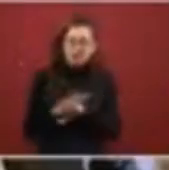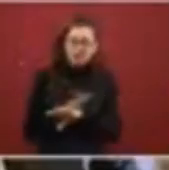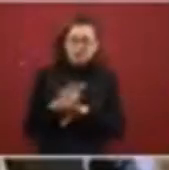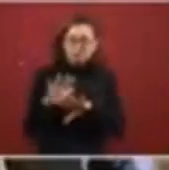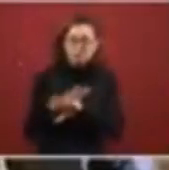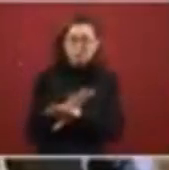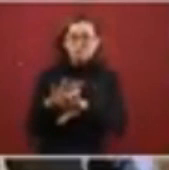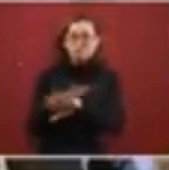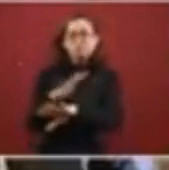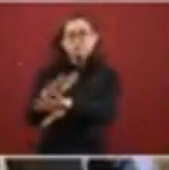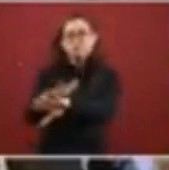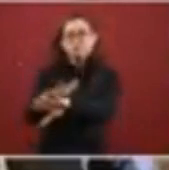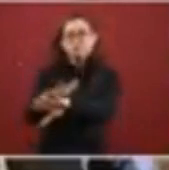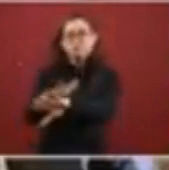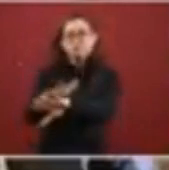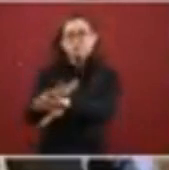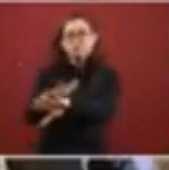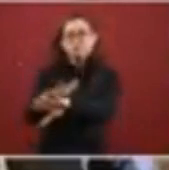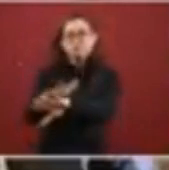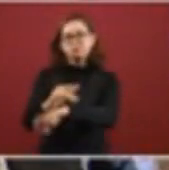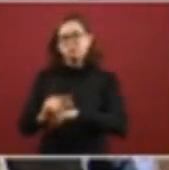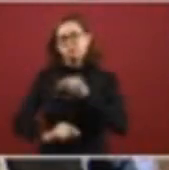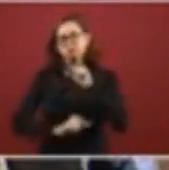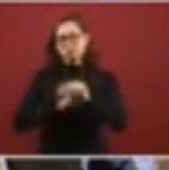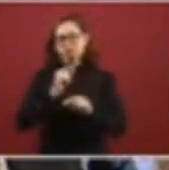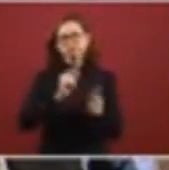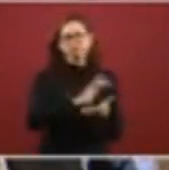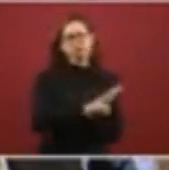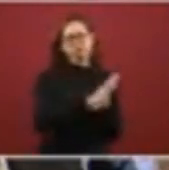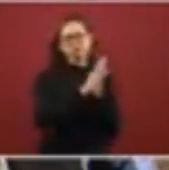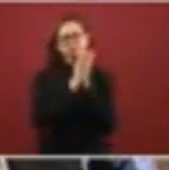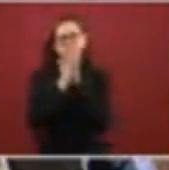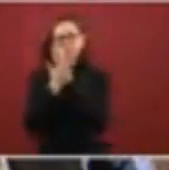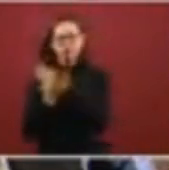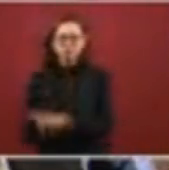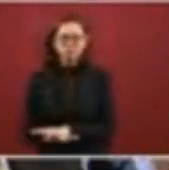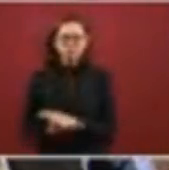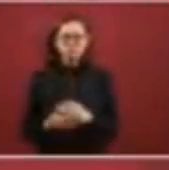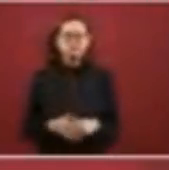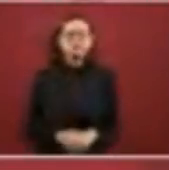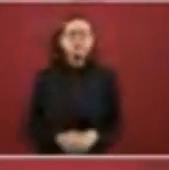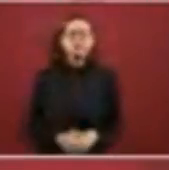So this that's why we're bringing this transformation.